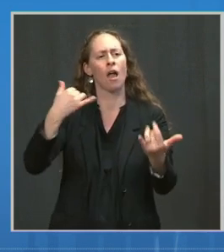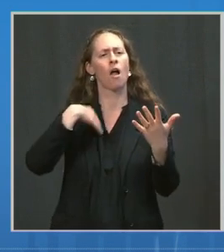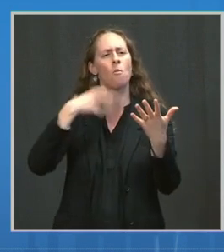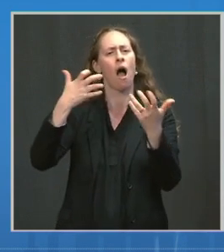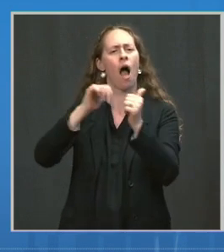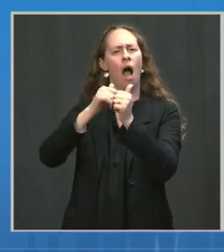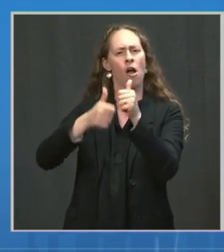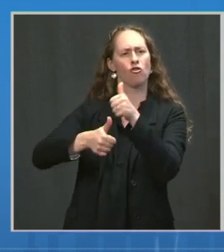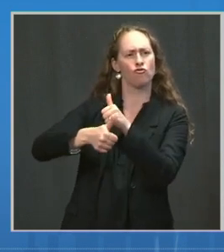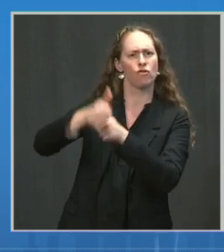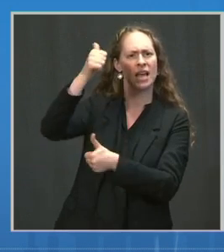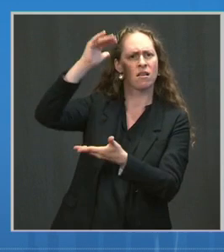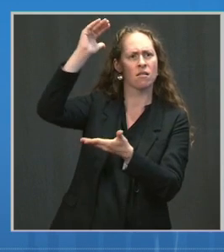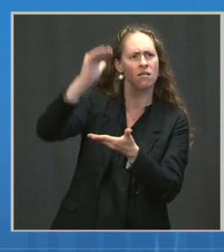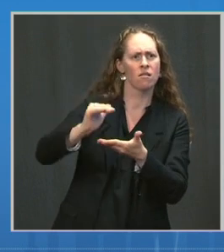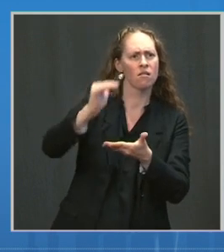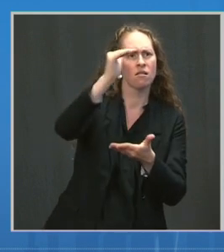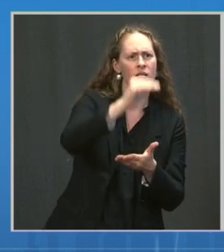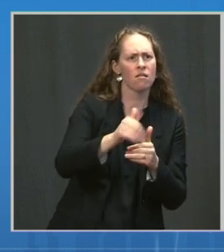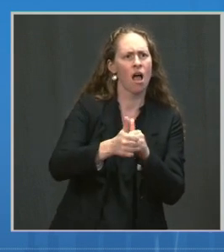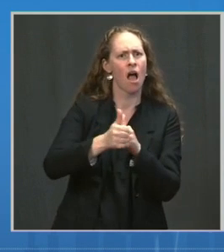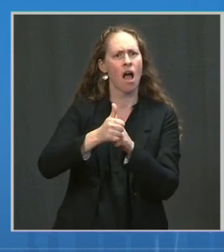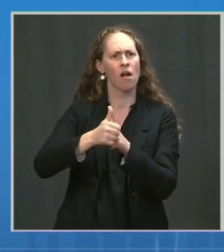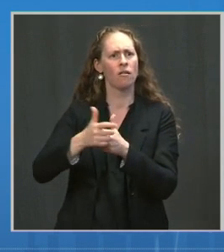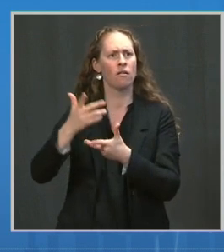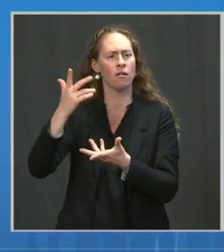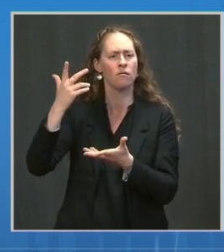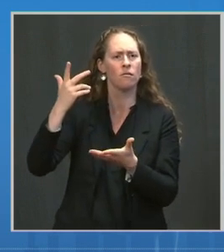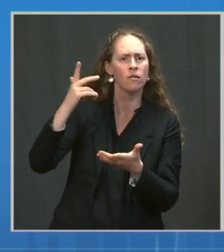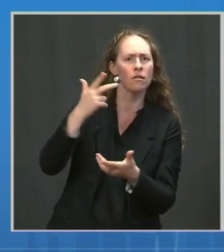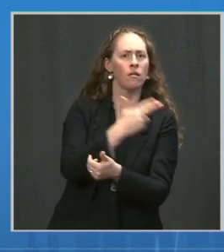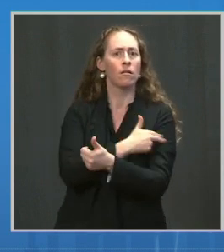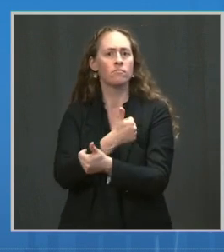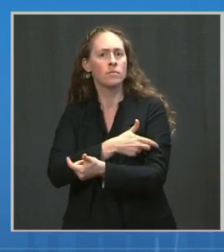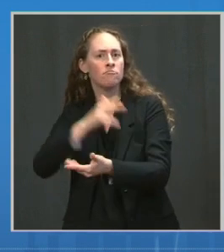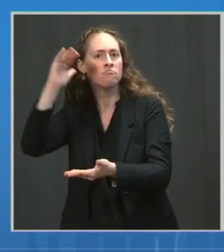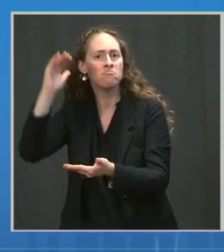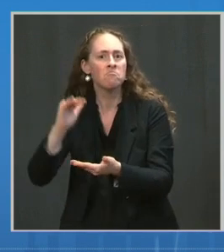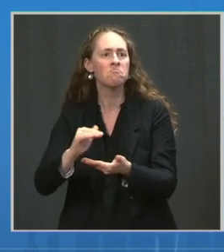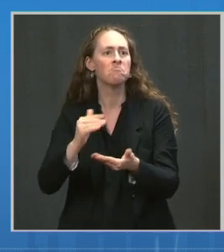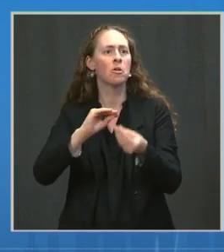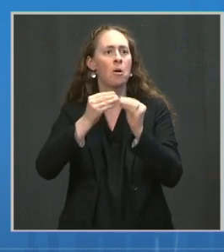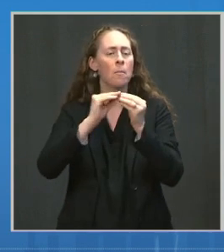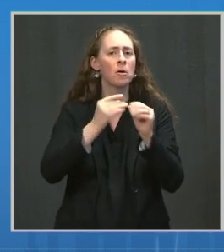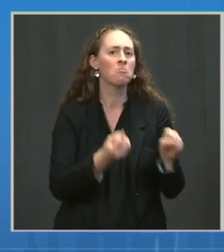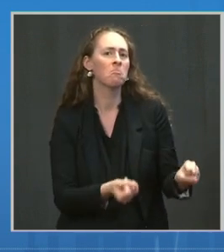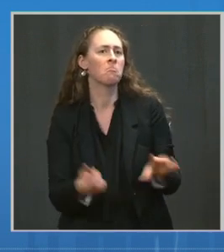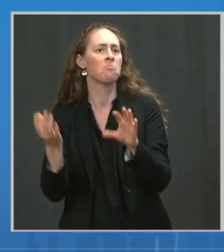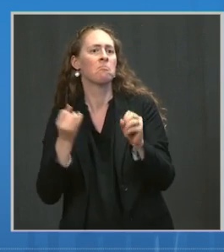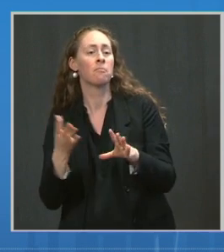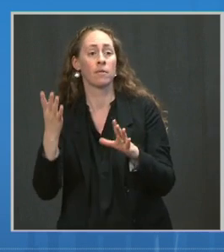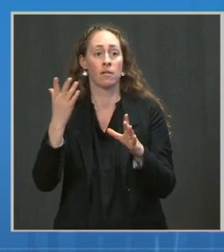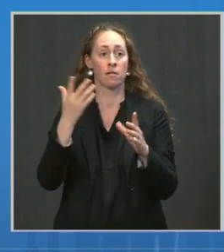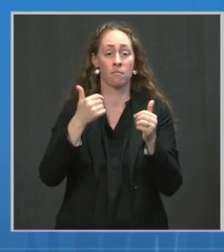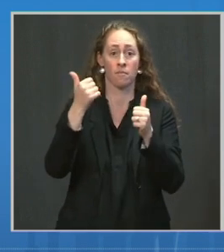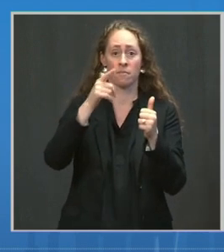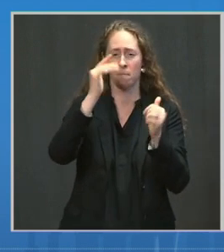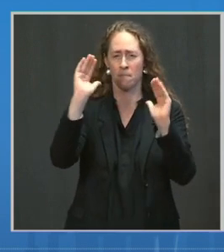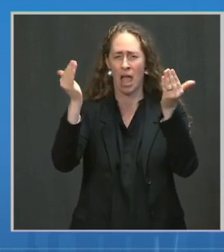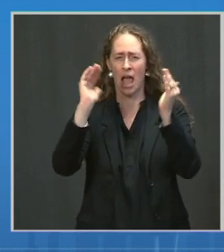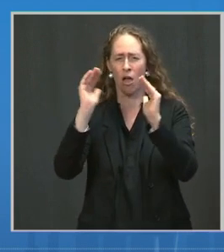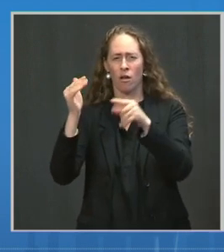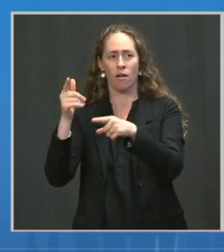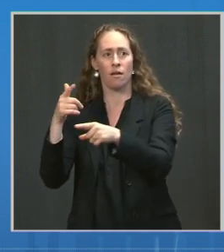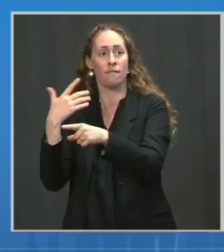infection, hospitalization or death, when you compare vaccinated individuals with unvaccinated